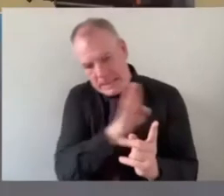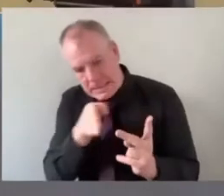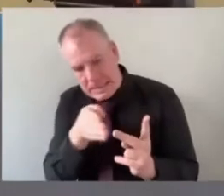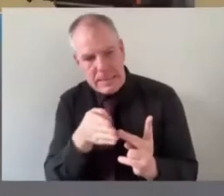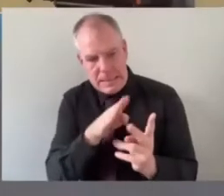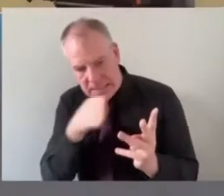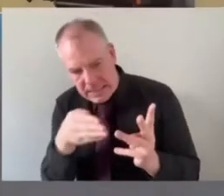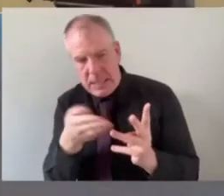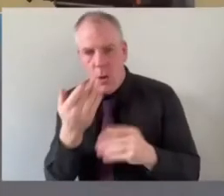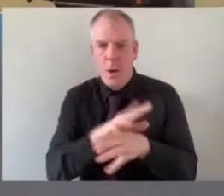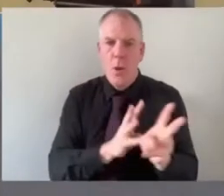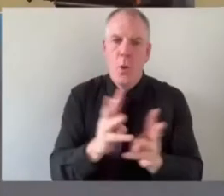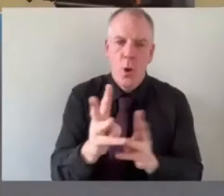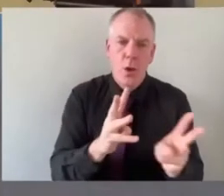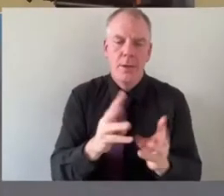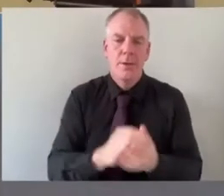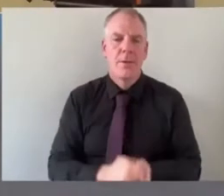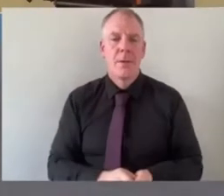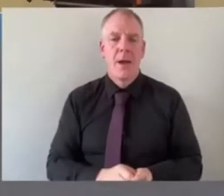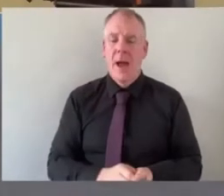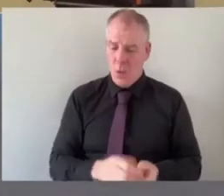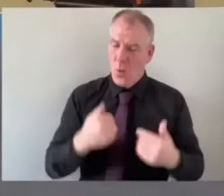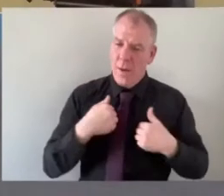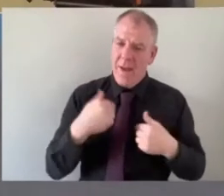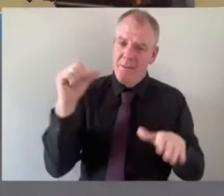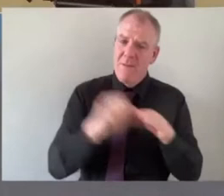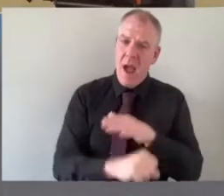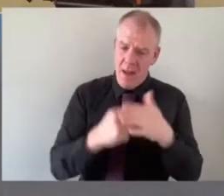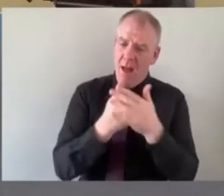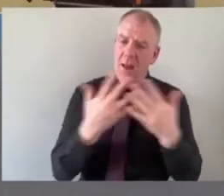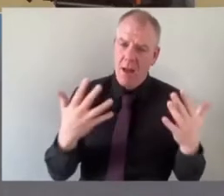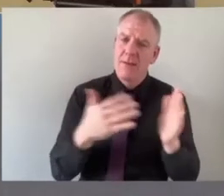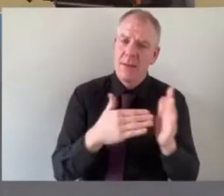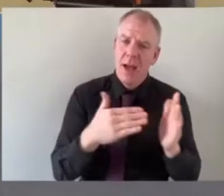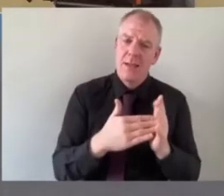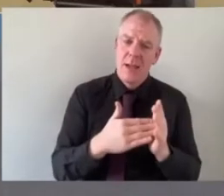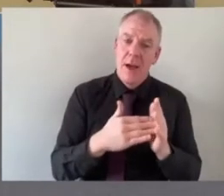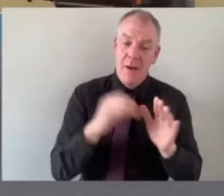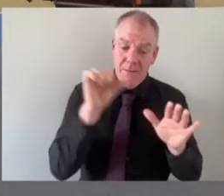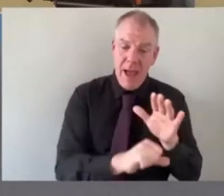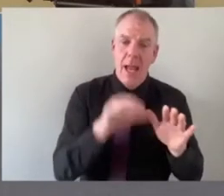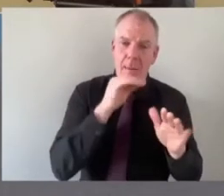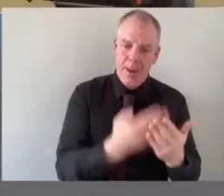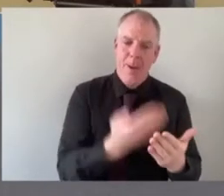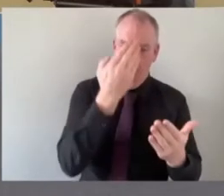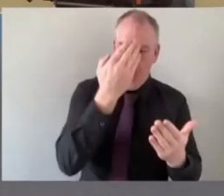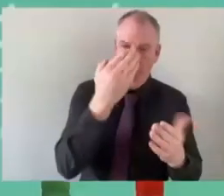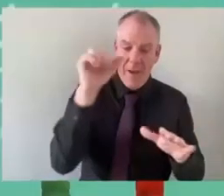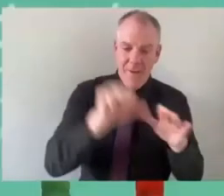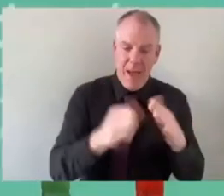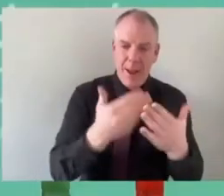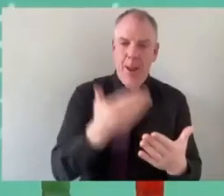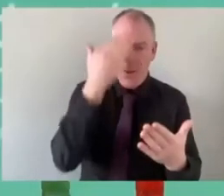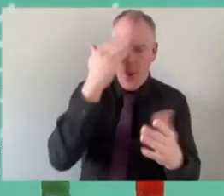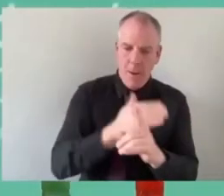back to what elaine is saying i mean we've failed on many things that we've done um but i suppose when you fail you learn and that's just the way it's moved on and we have